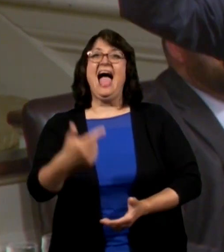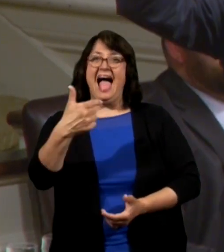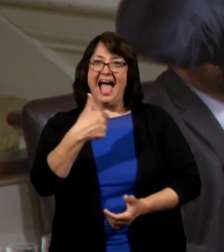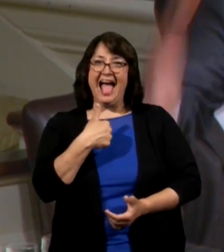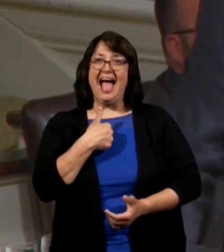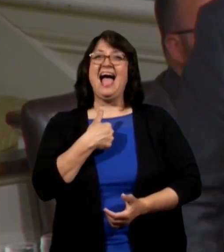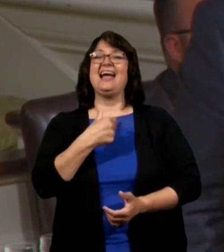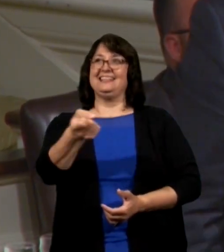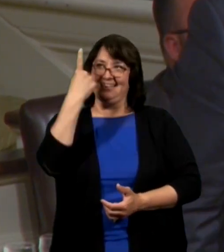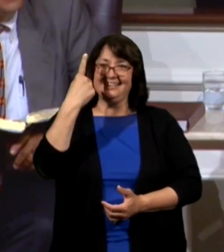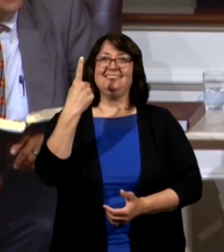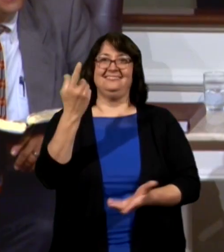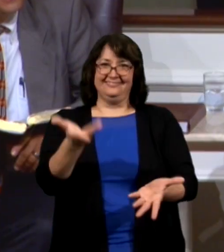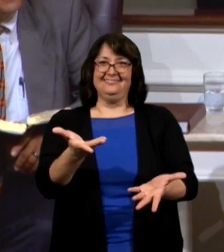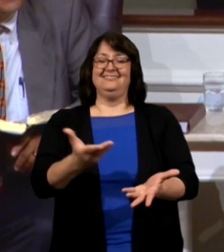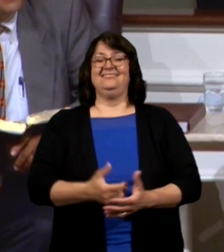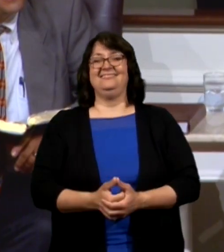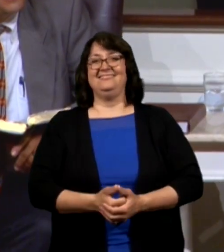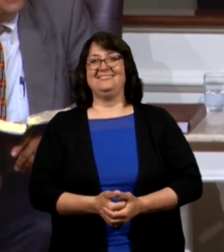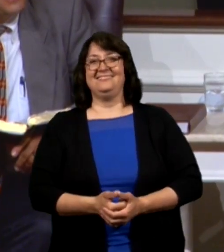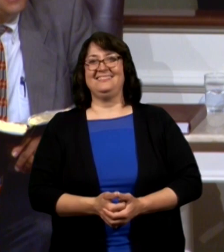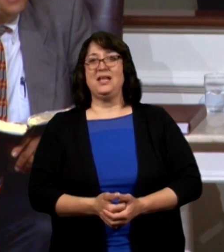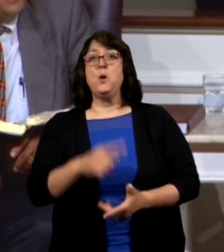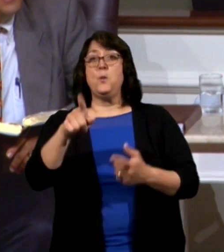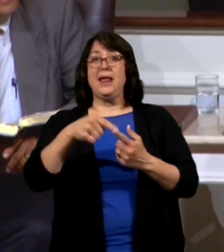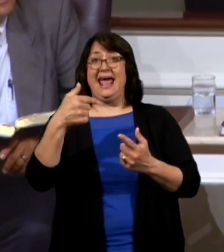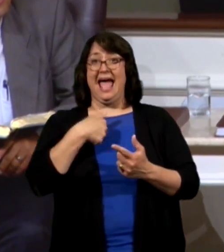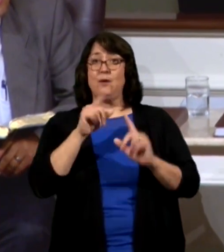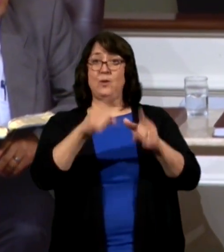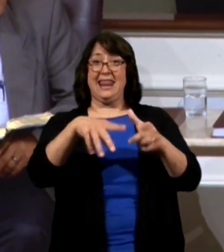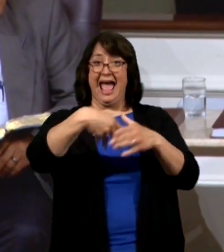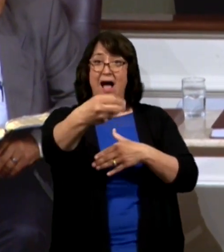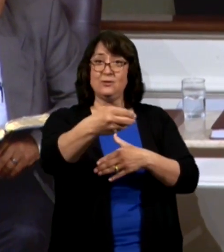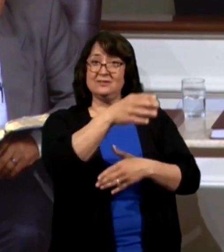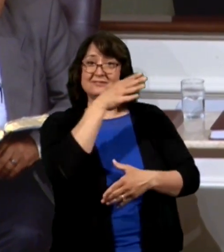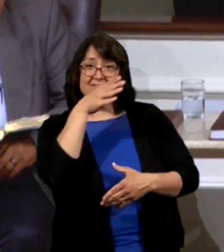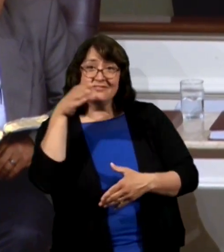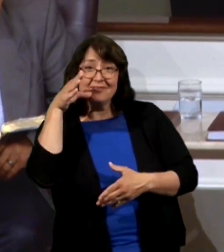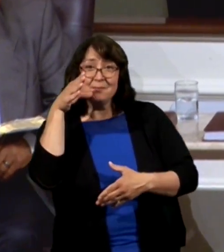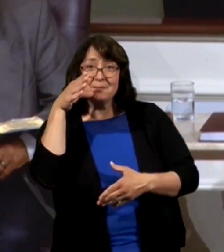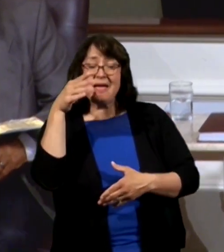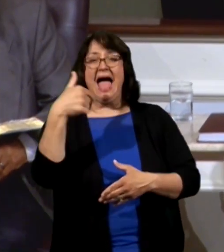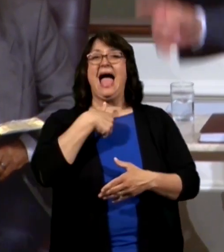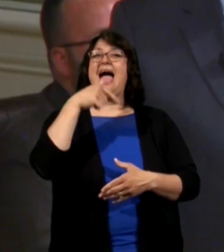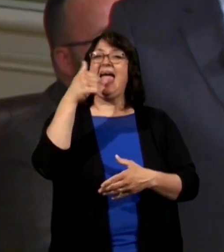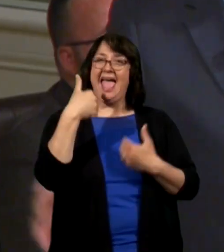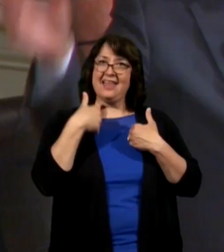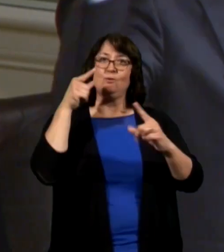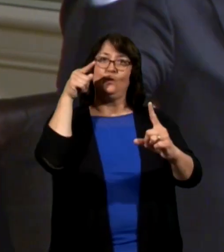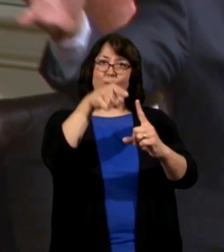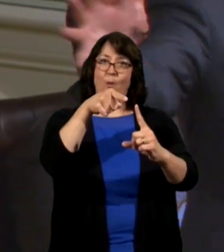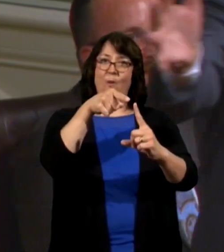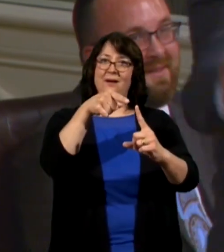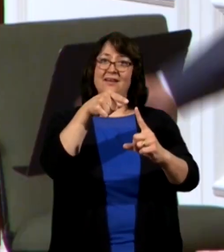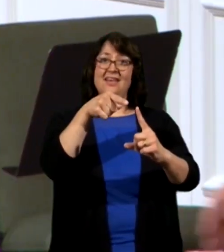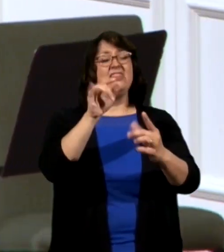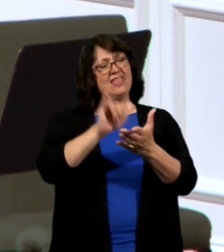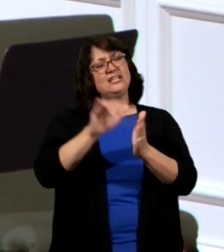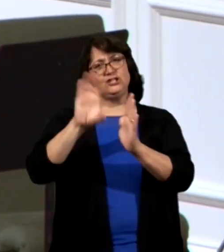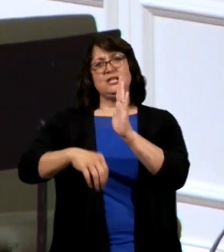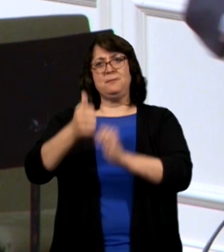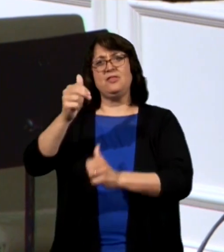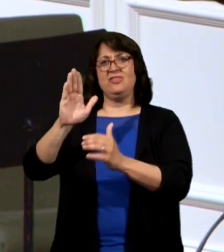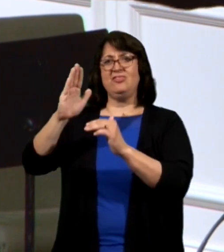I get it. When I went out there I had that in mind. It's cheaper than